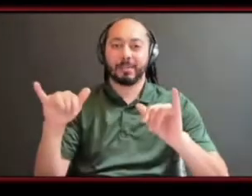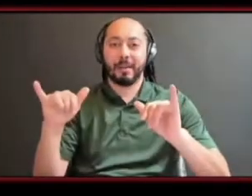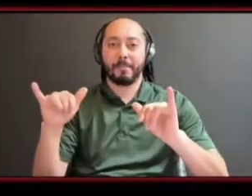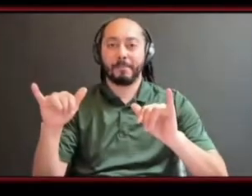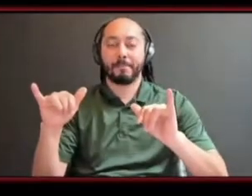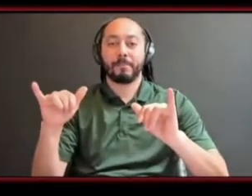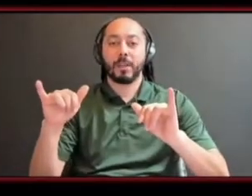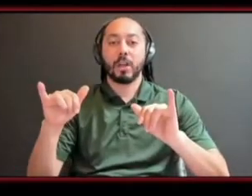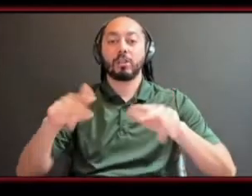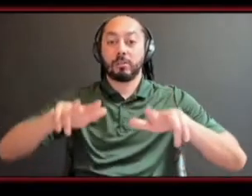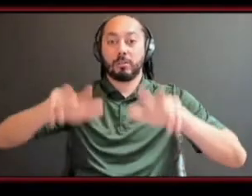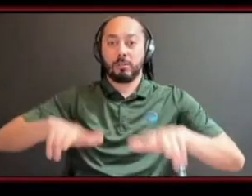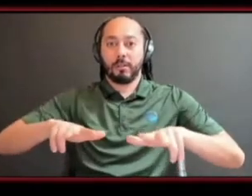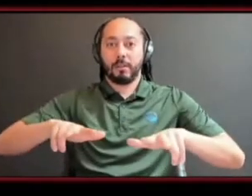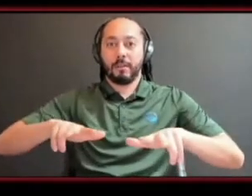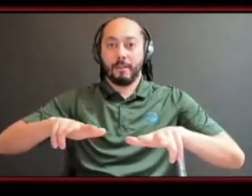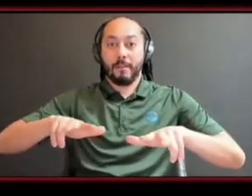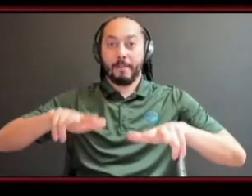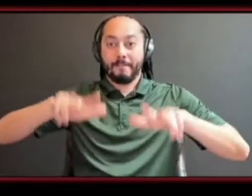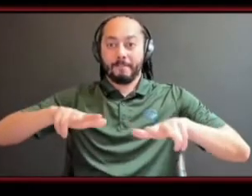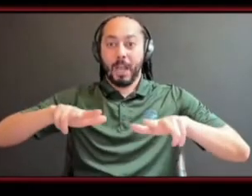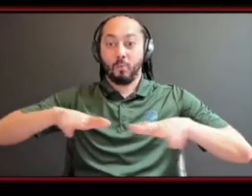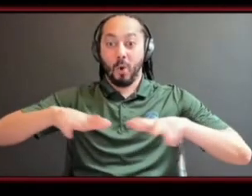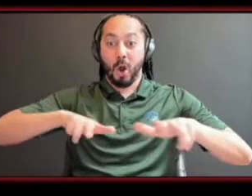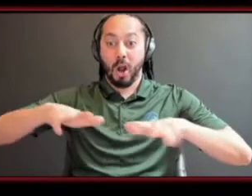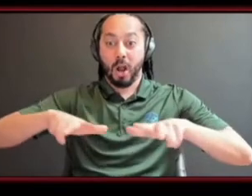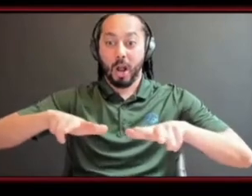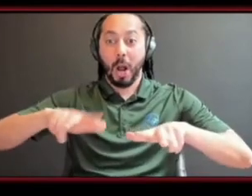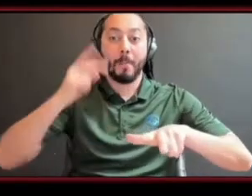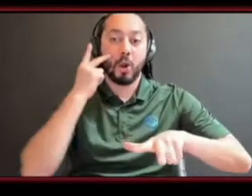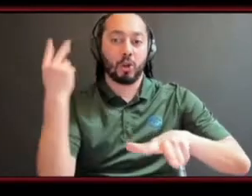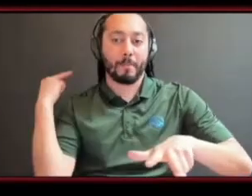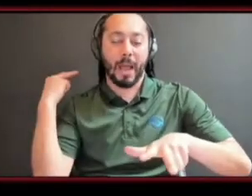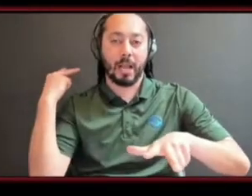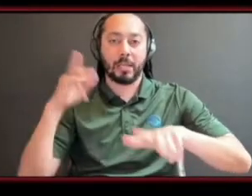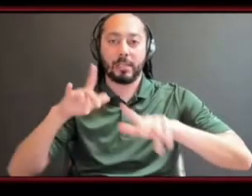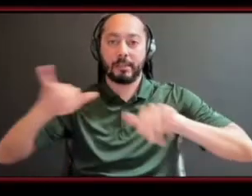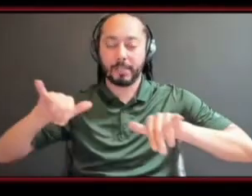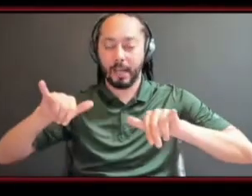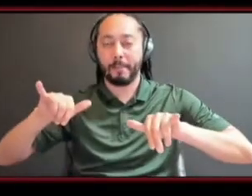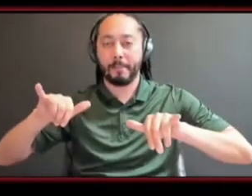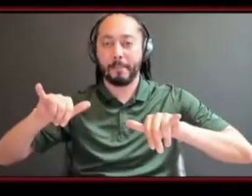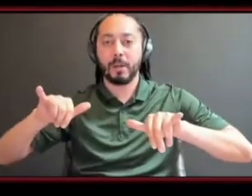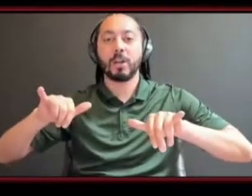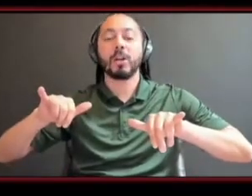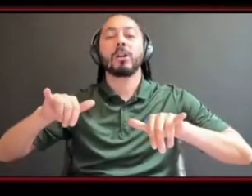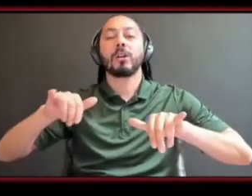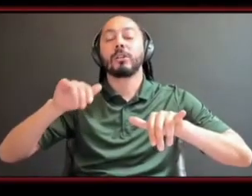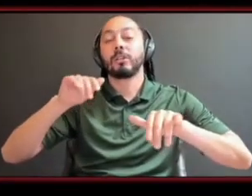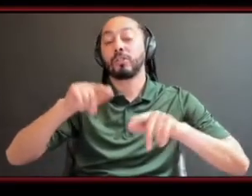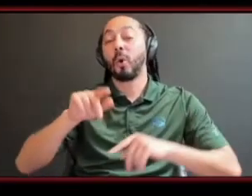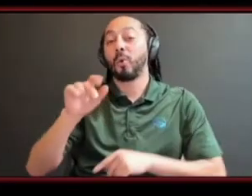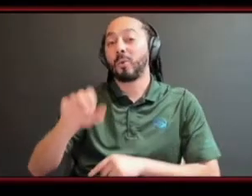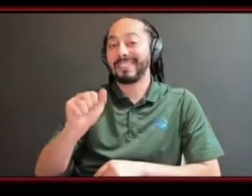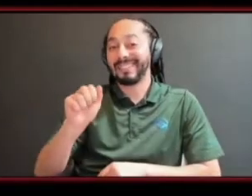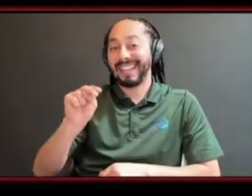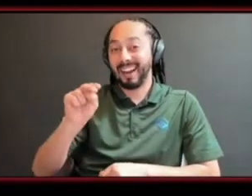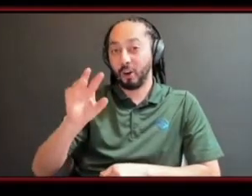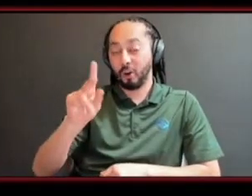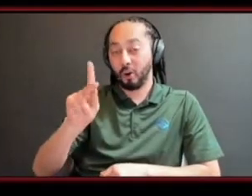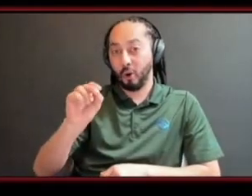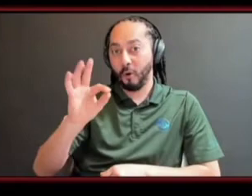and that's what i love about it you don't have to get stuck there you want to look reclaim and move forward so sankofa really is for me